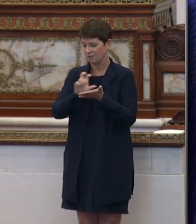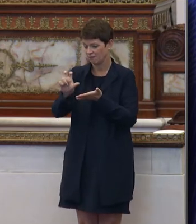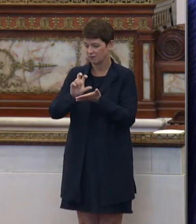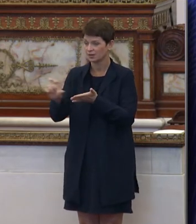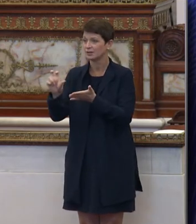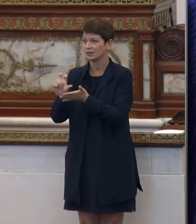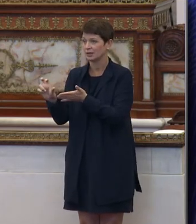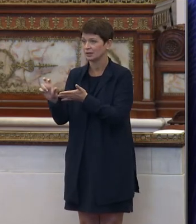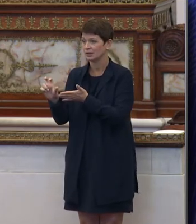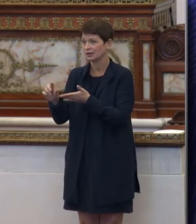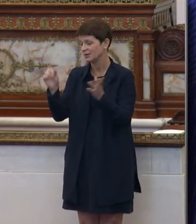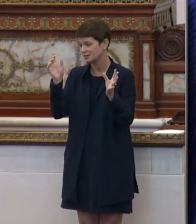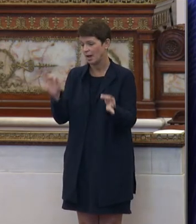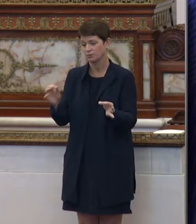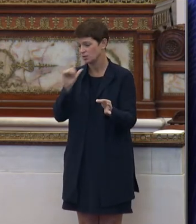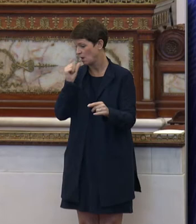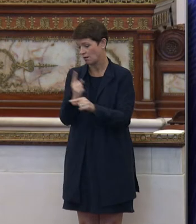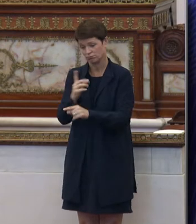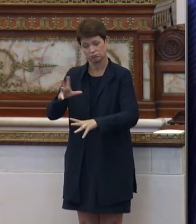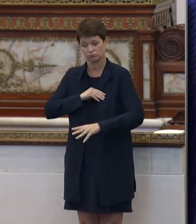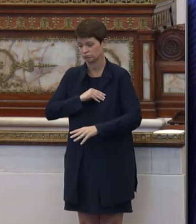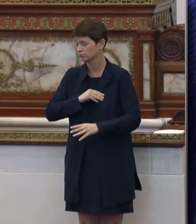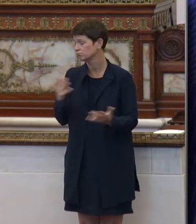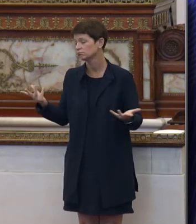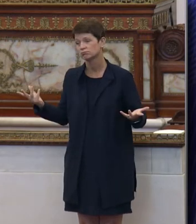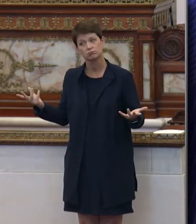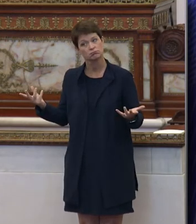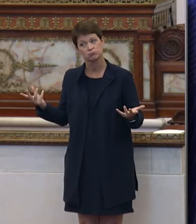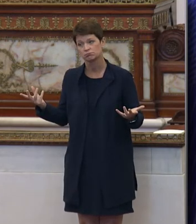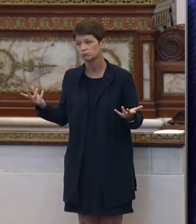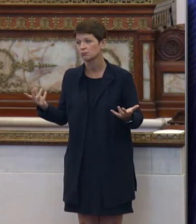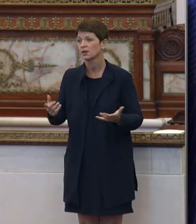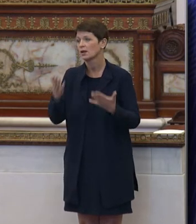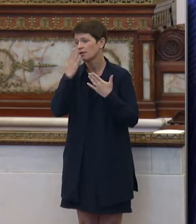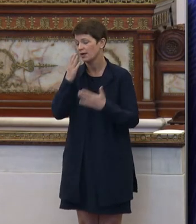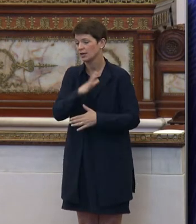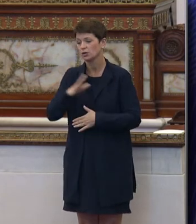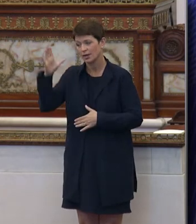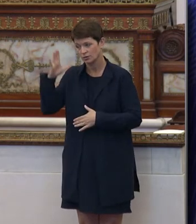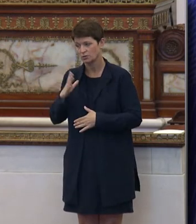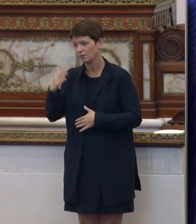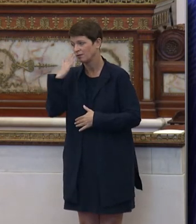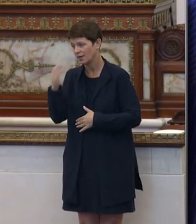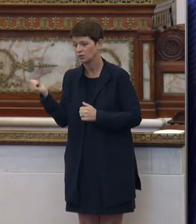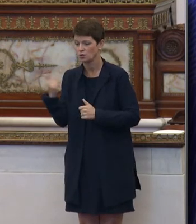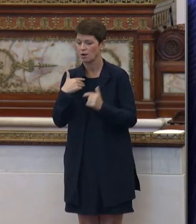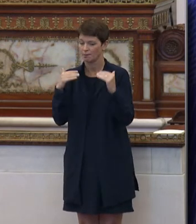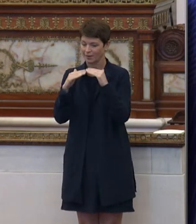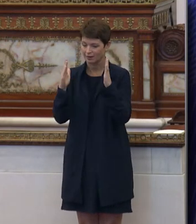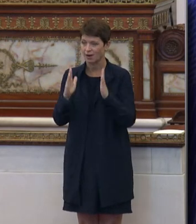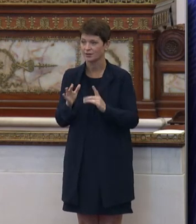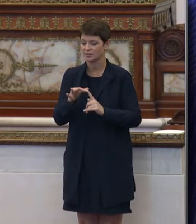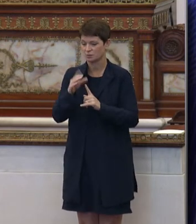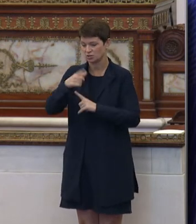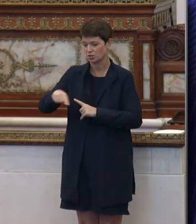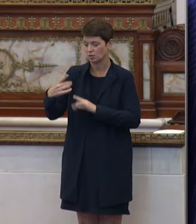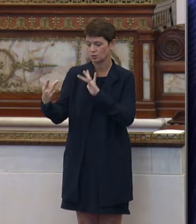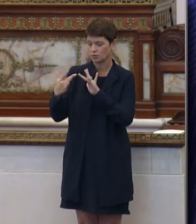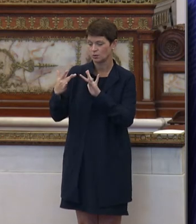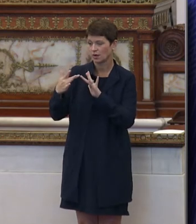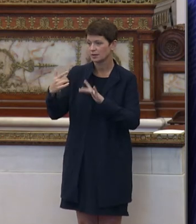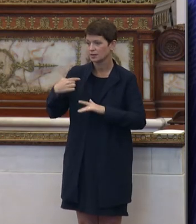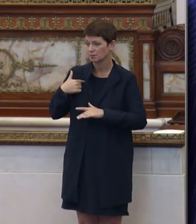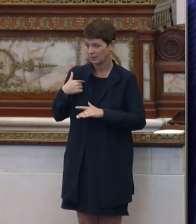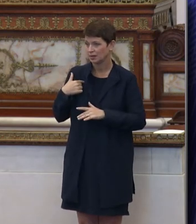have taken place is absolutely unacceptable. So I really do want to thank you, Councilman, and to all my colleagues, especially those who reached out